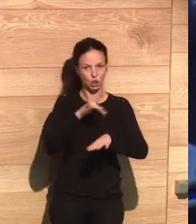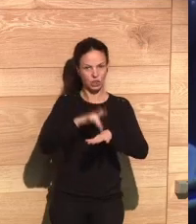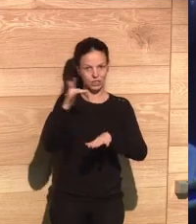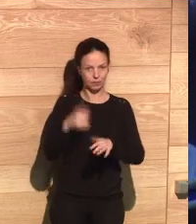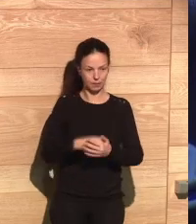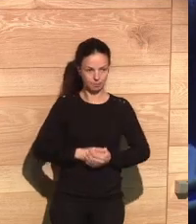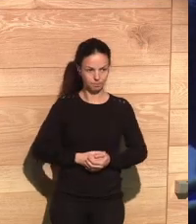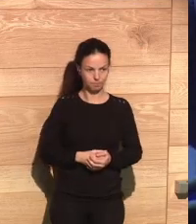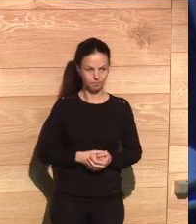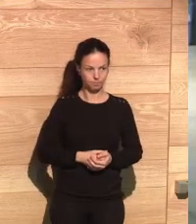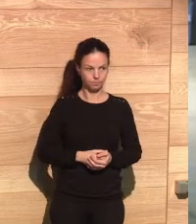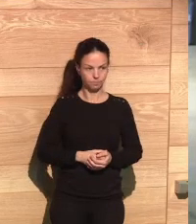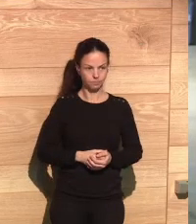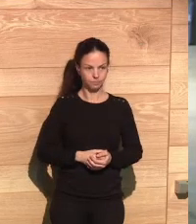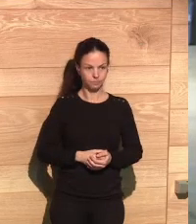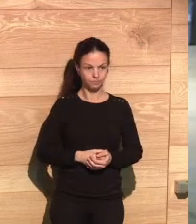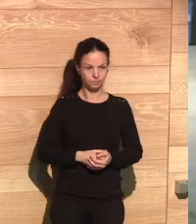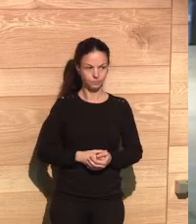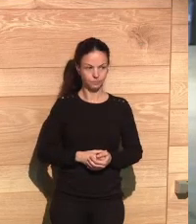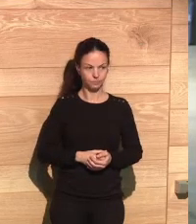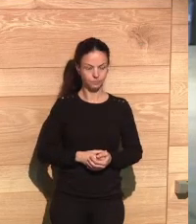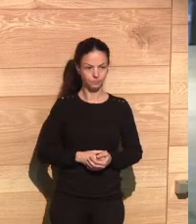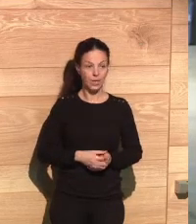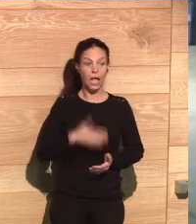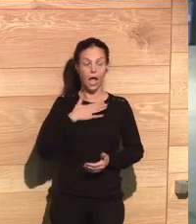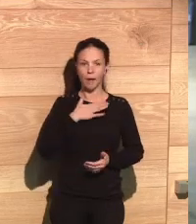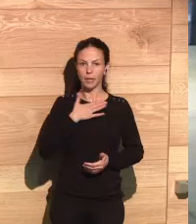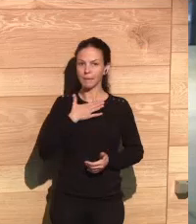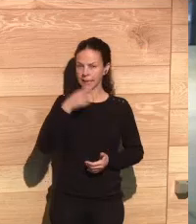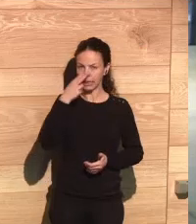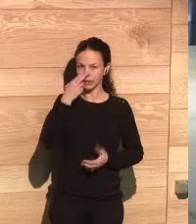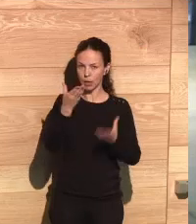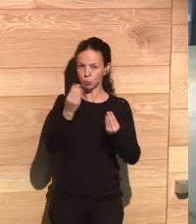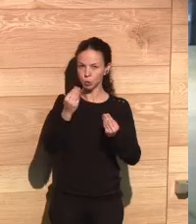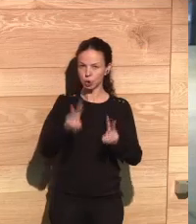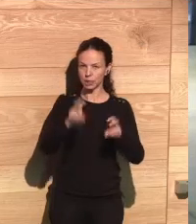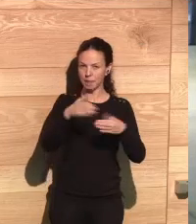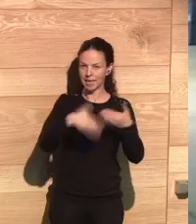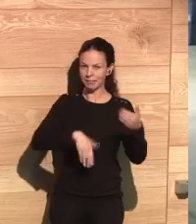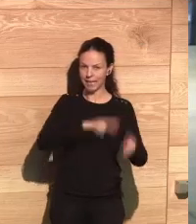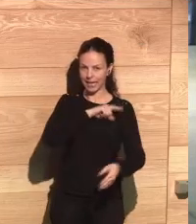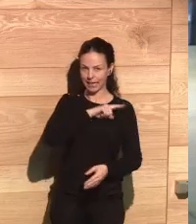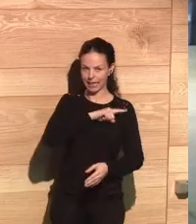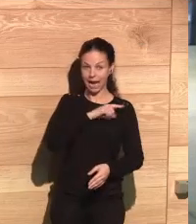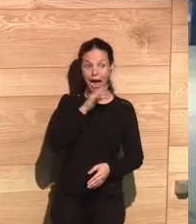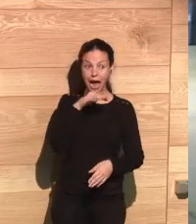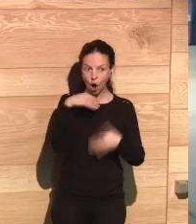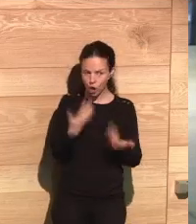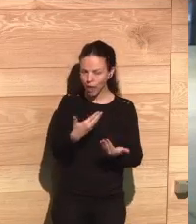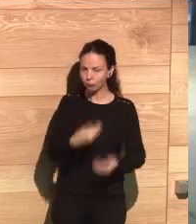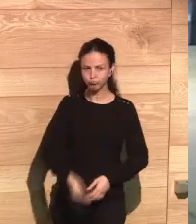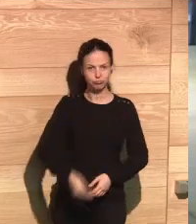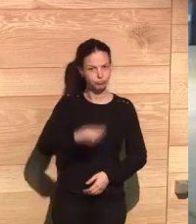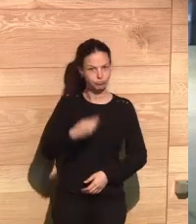never forgetting how sensitive some private data are. The borders